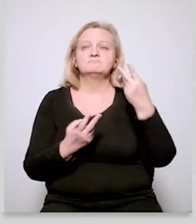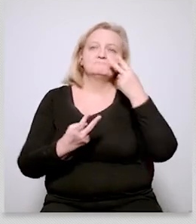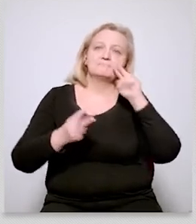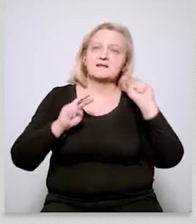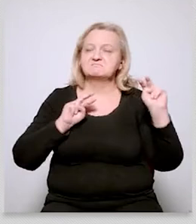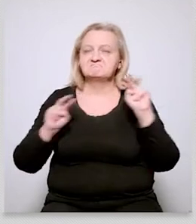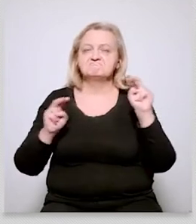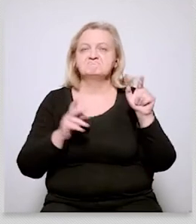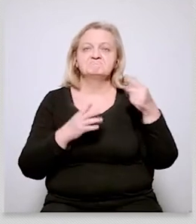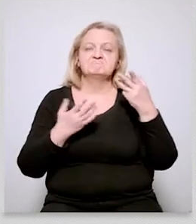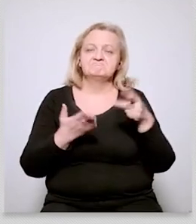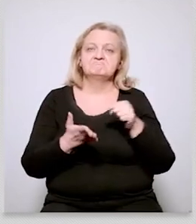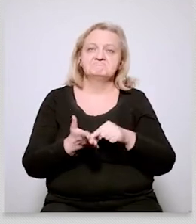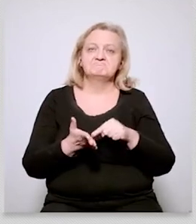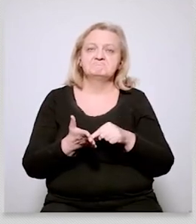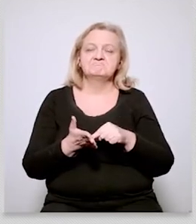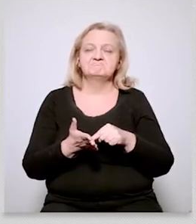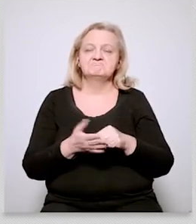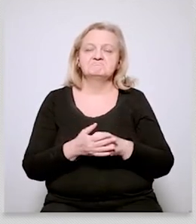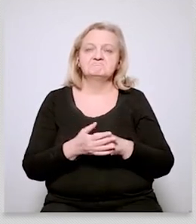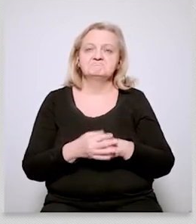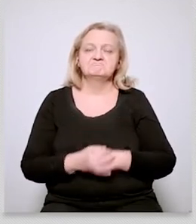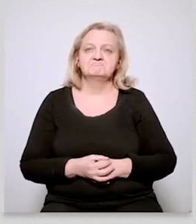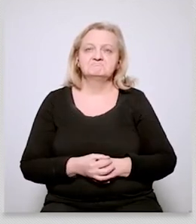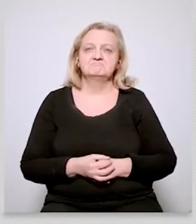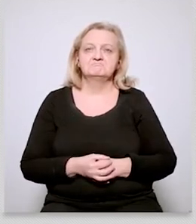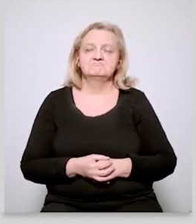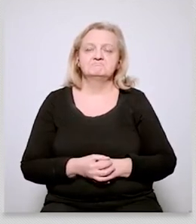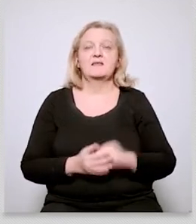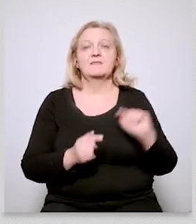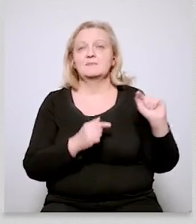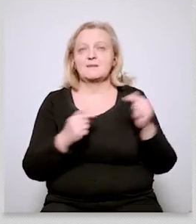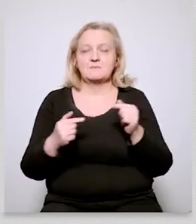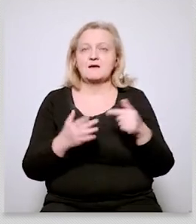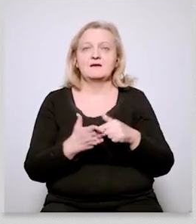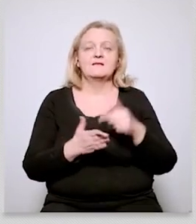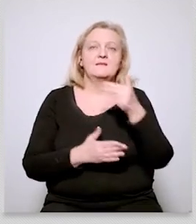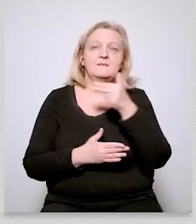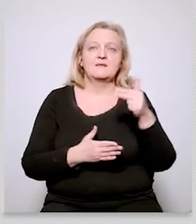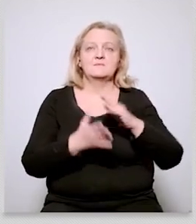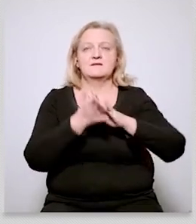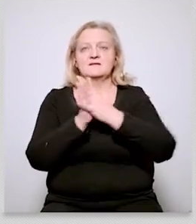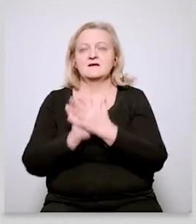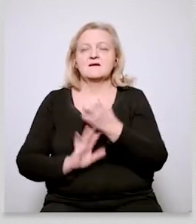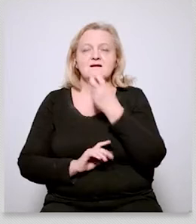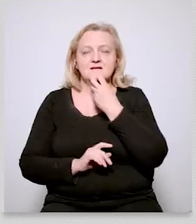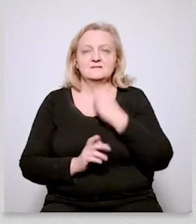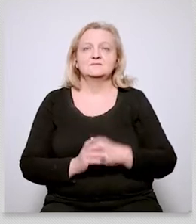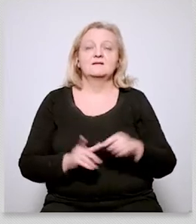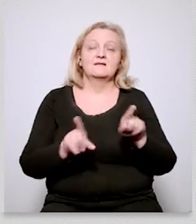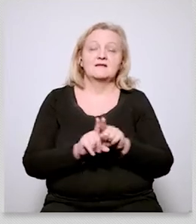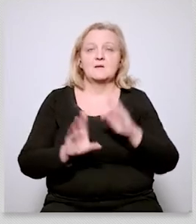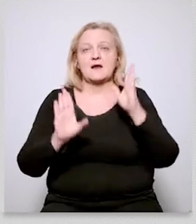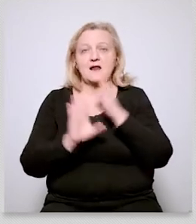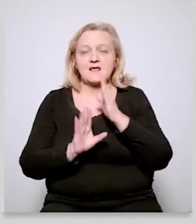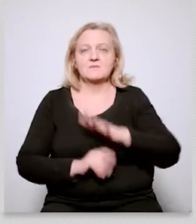the climate transformation debate across europe so i might my very basic very simple question for you would be to what